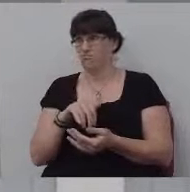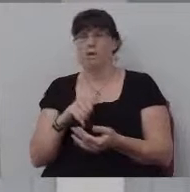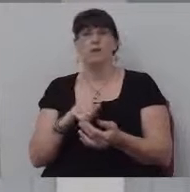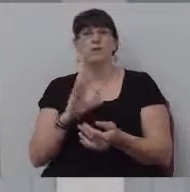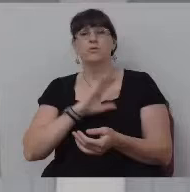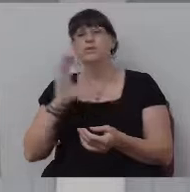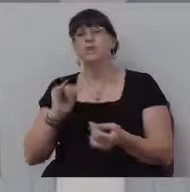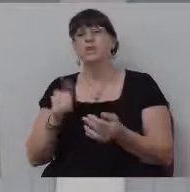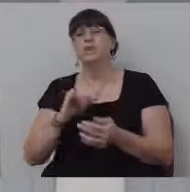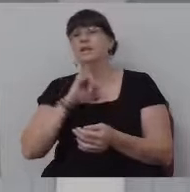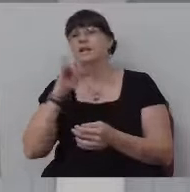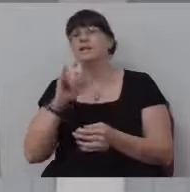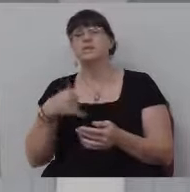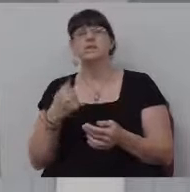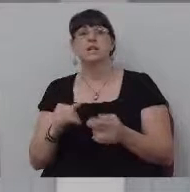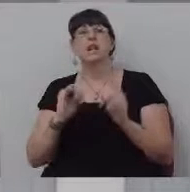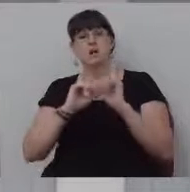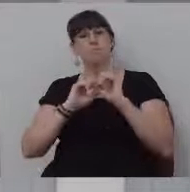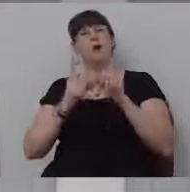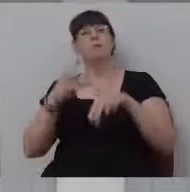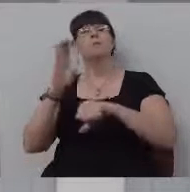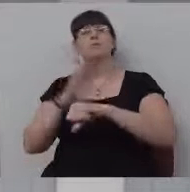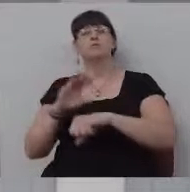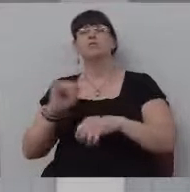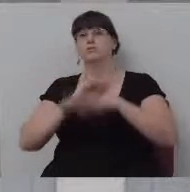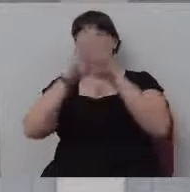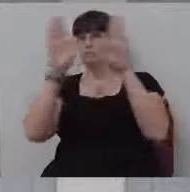Christianity isn't just, well, I went to church Sunday morning.